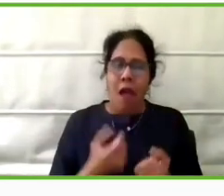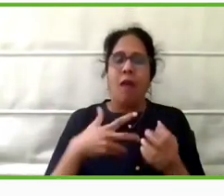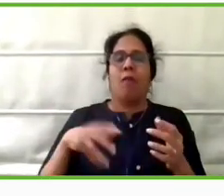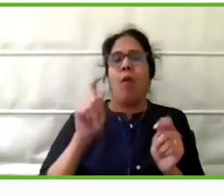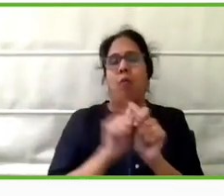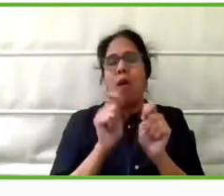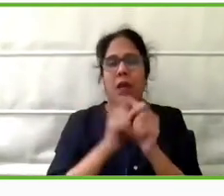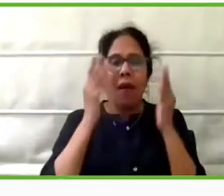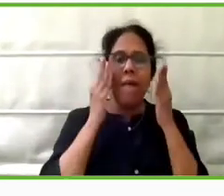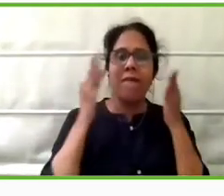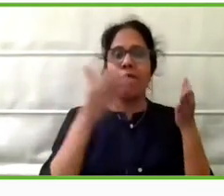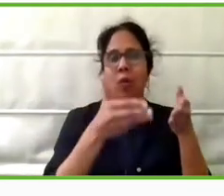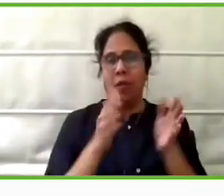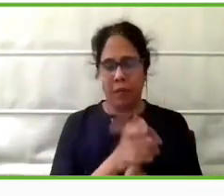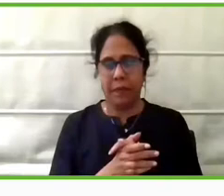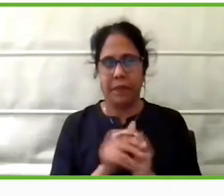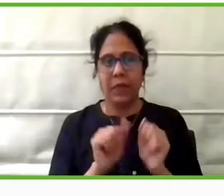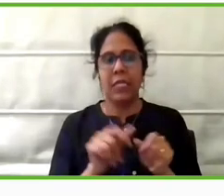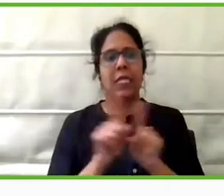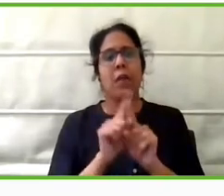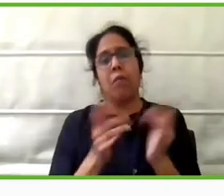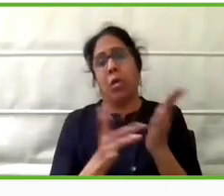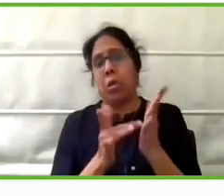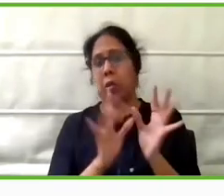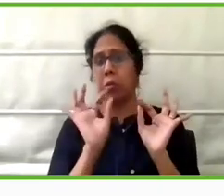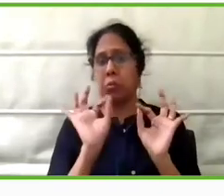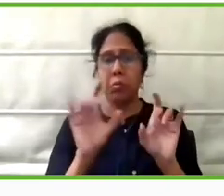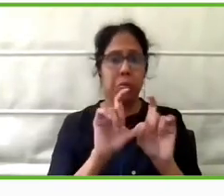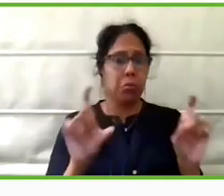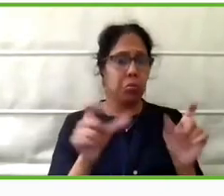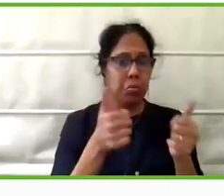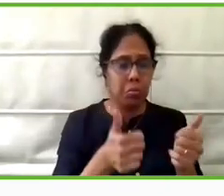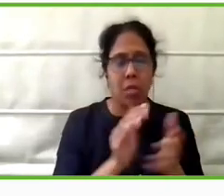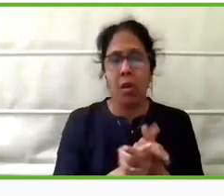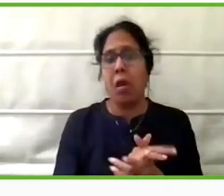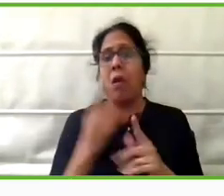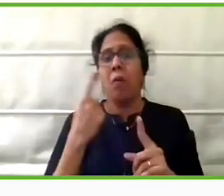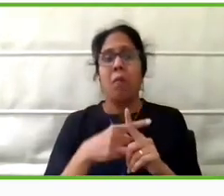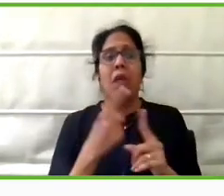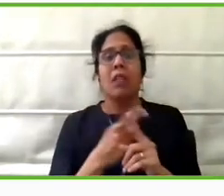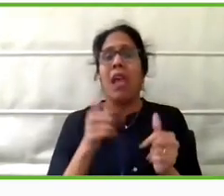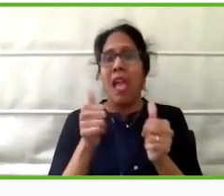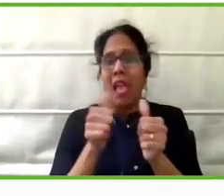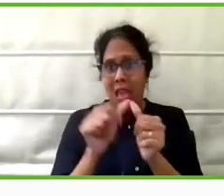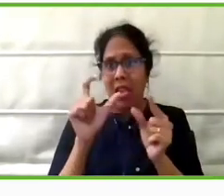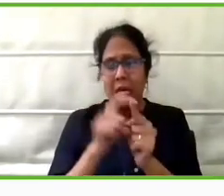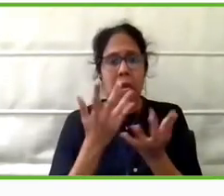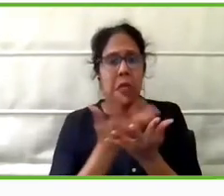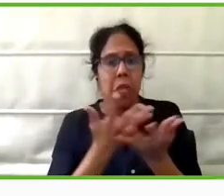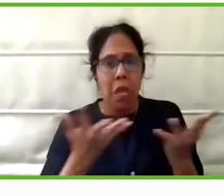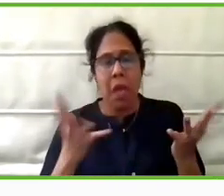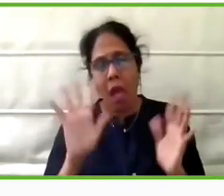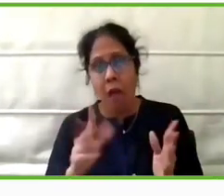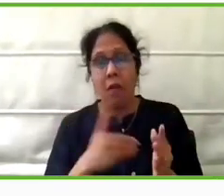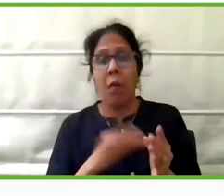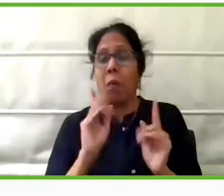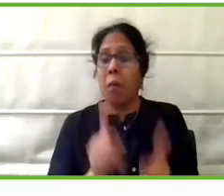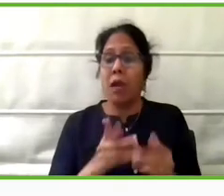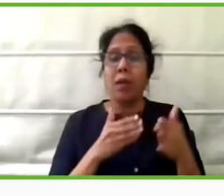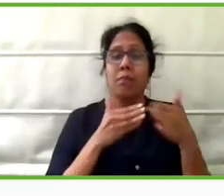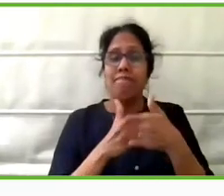in. Even when you have the right technology, even when you have the appropriate assistive device, there are challenges to making an impact.